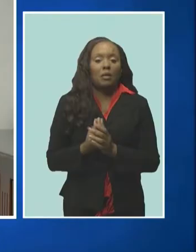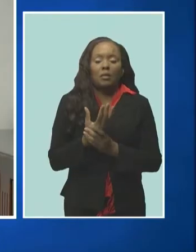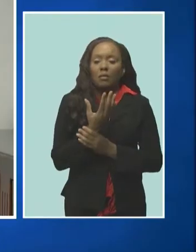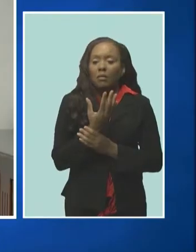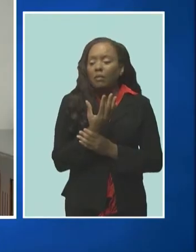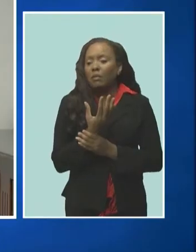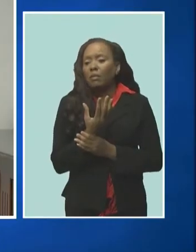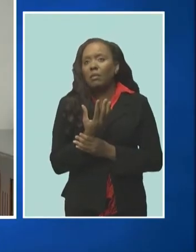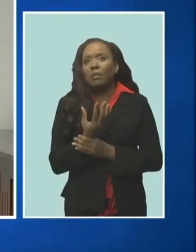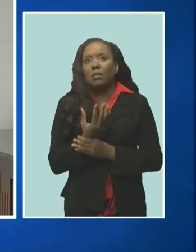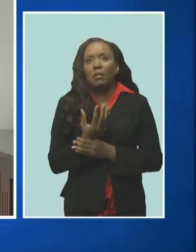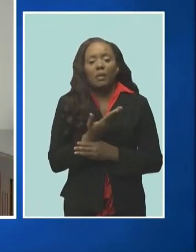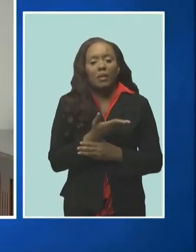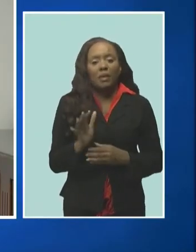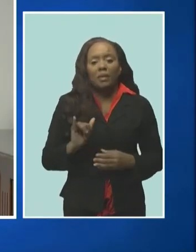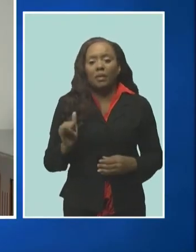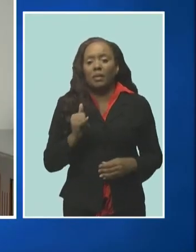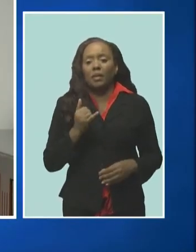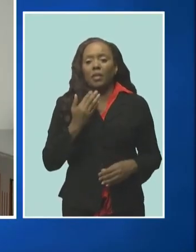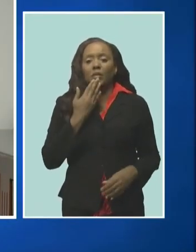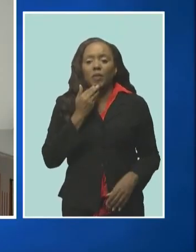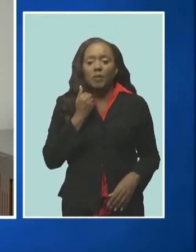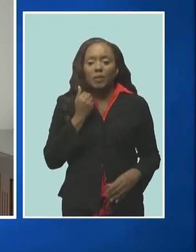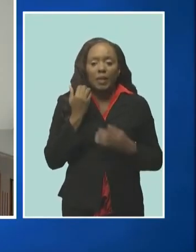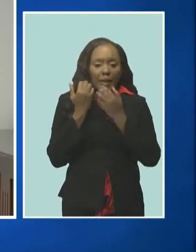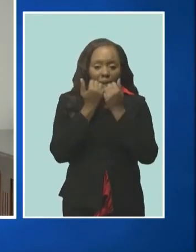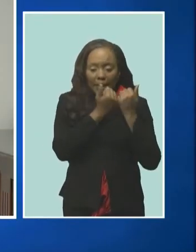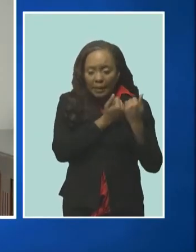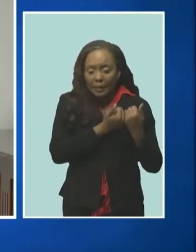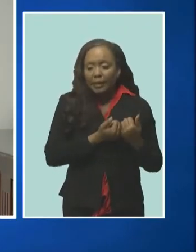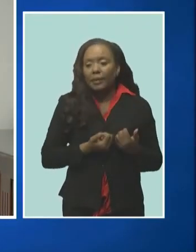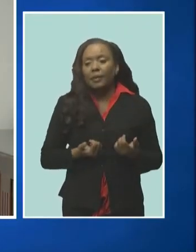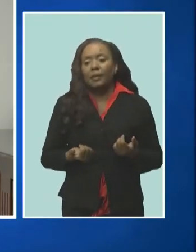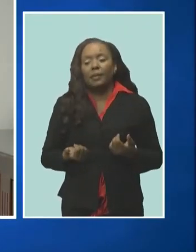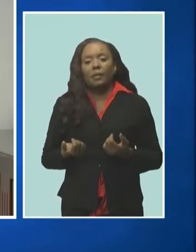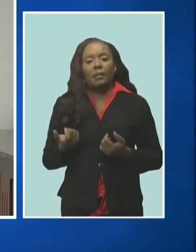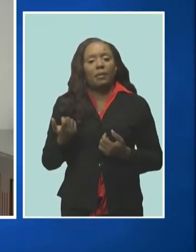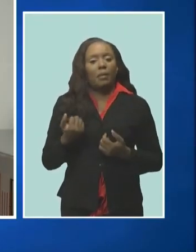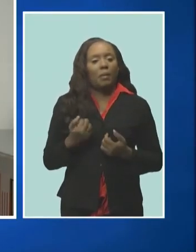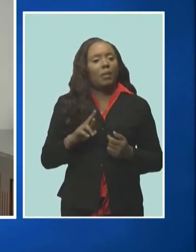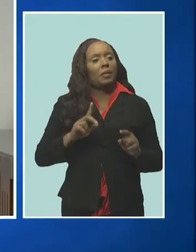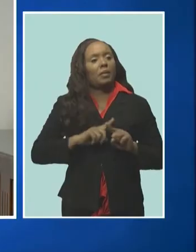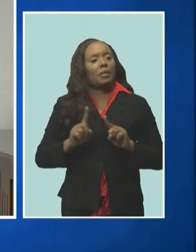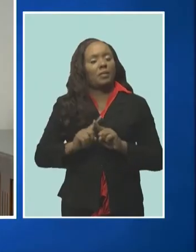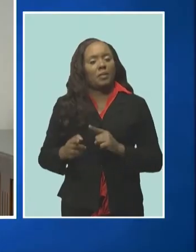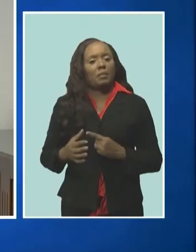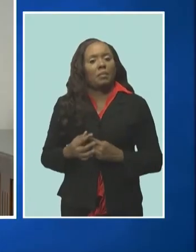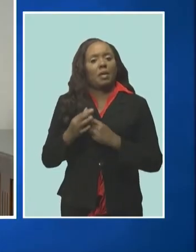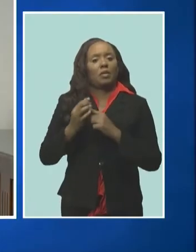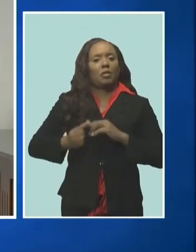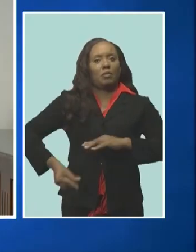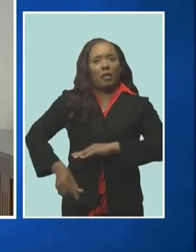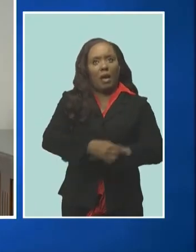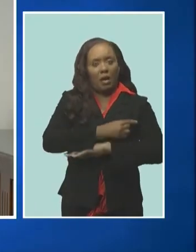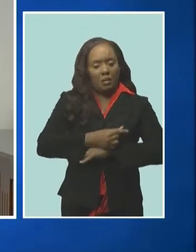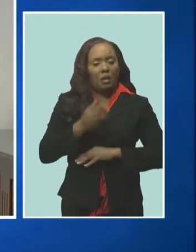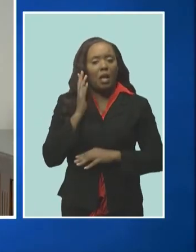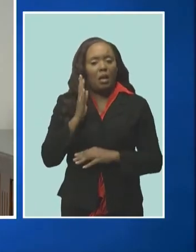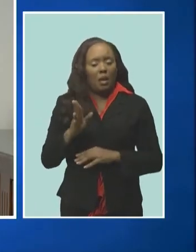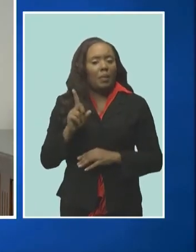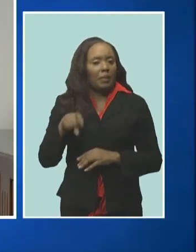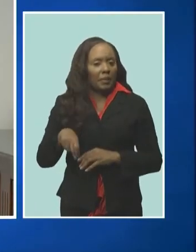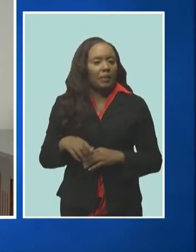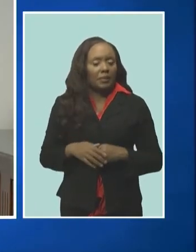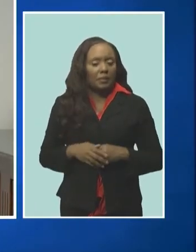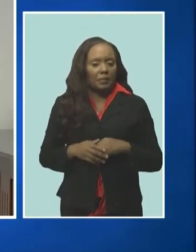like sugarcane or king grass because we're going to need that in the privatization of the sugar